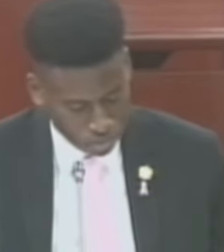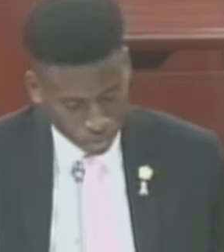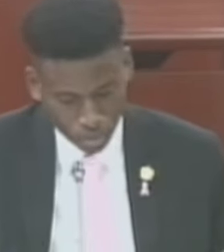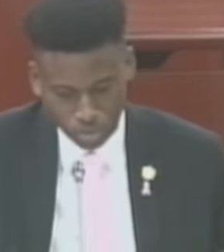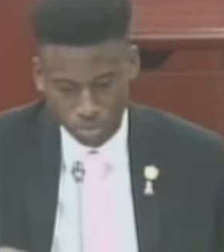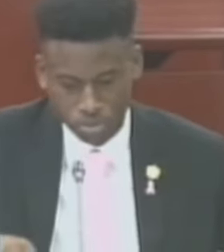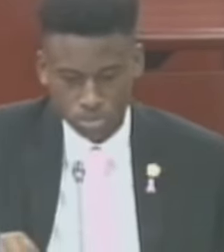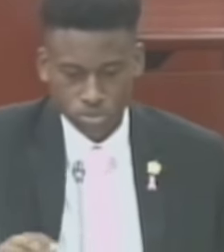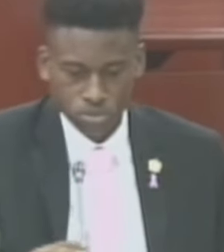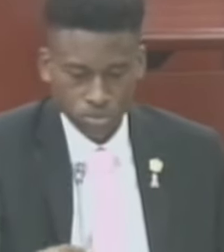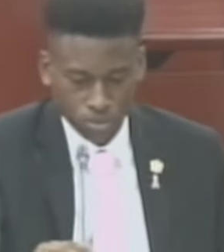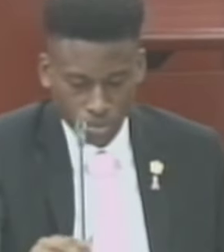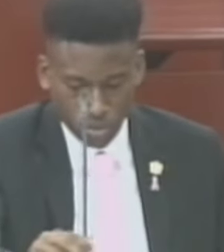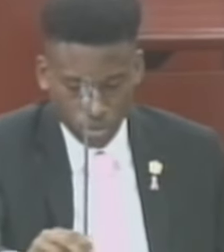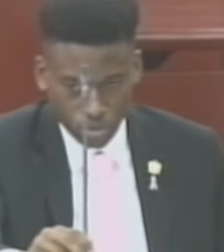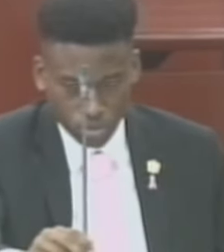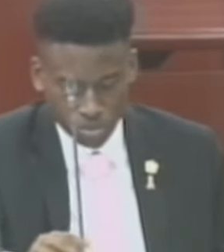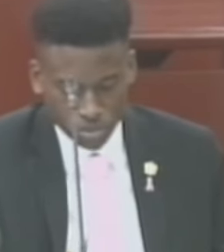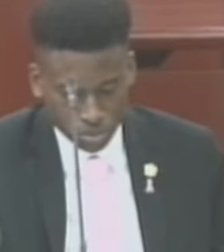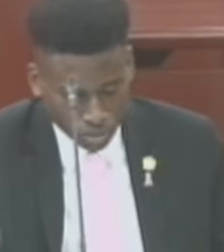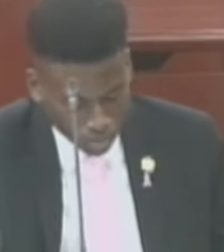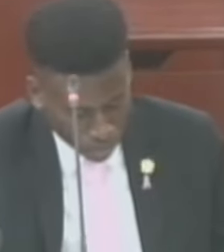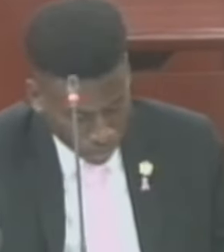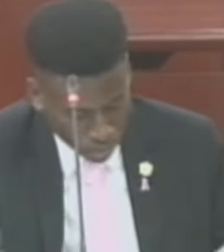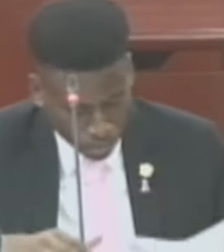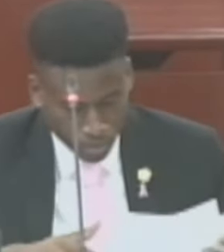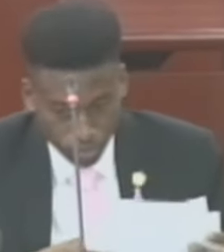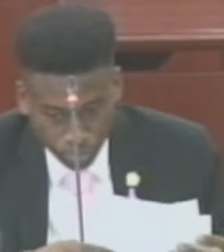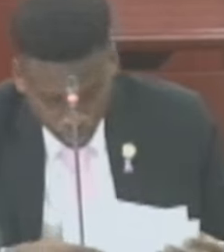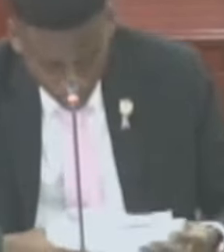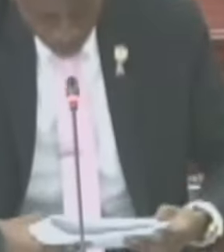Aye. Those against? The ayes have it.